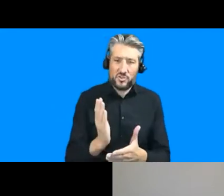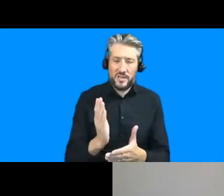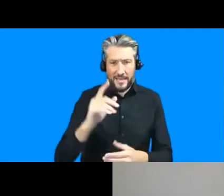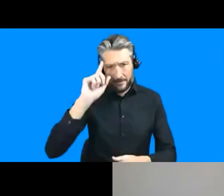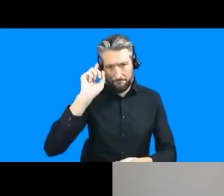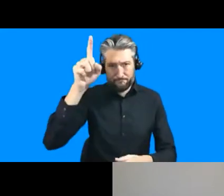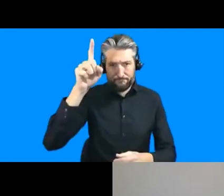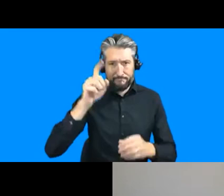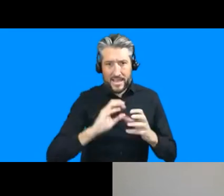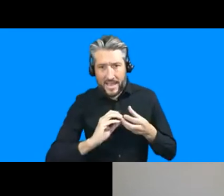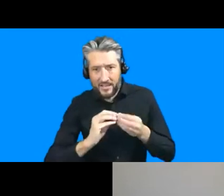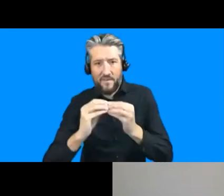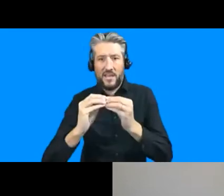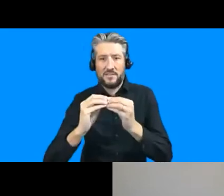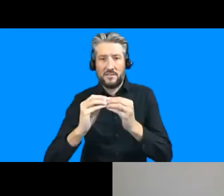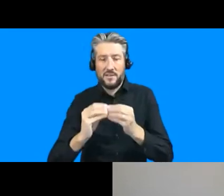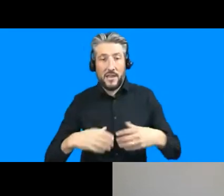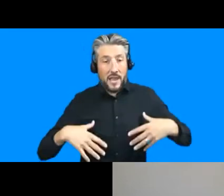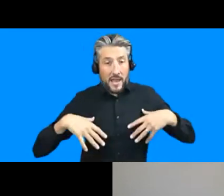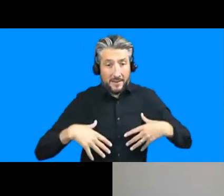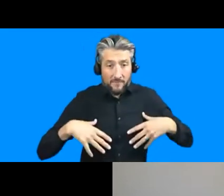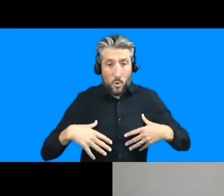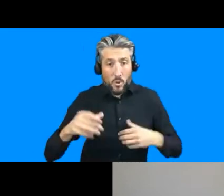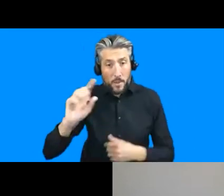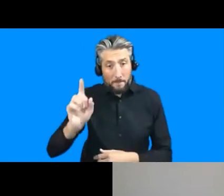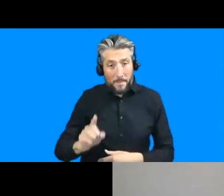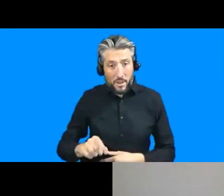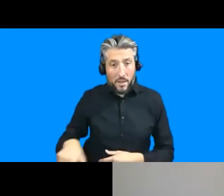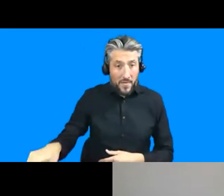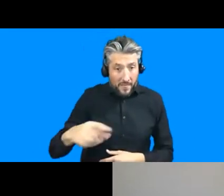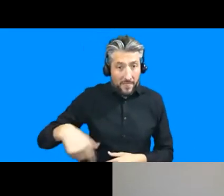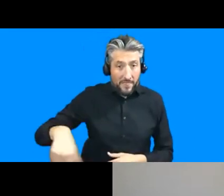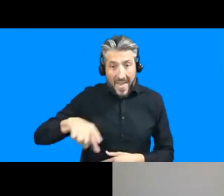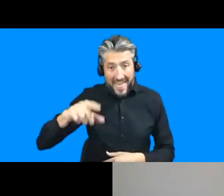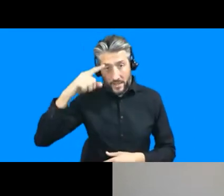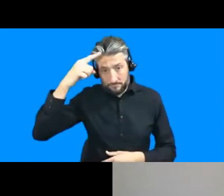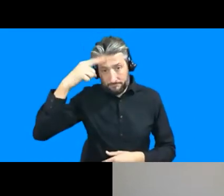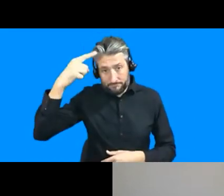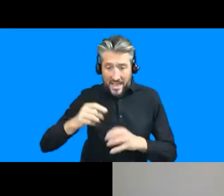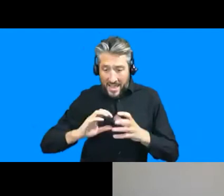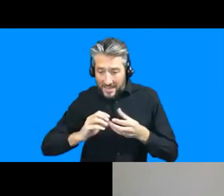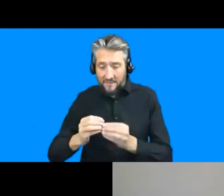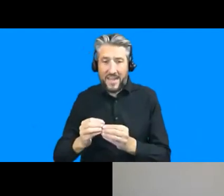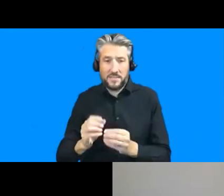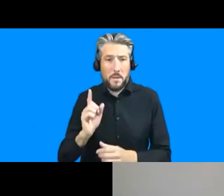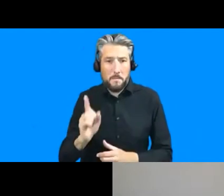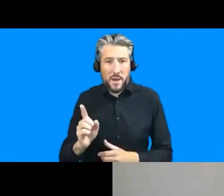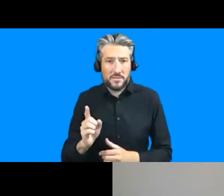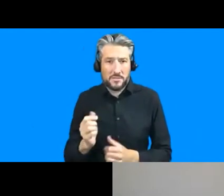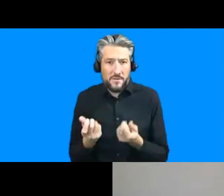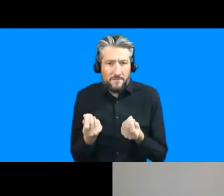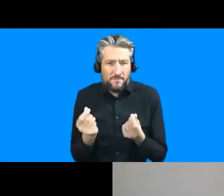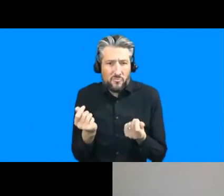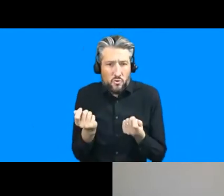settlements innovating frugally innovating uh in everyday ways as the innovators or or must